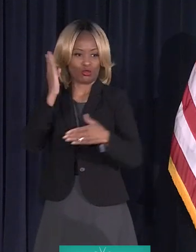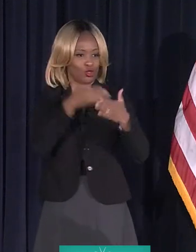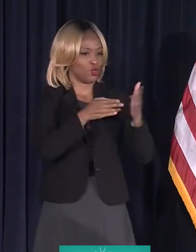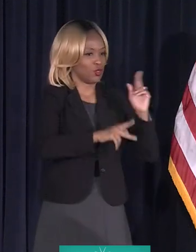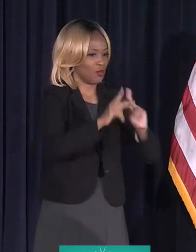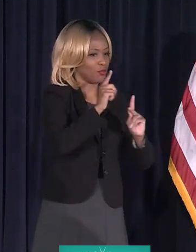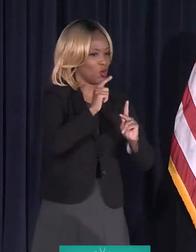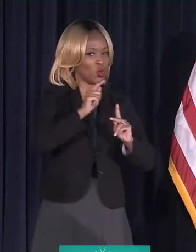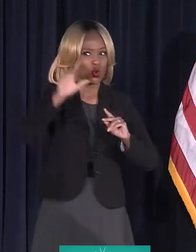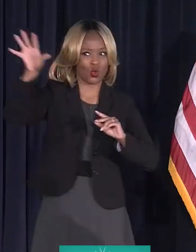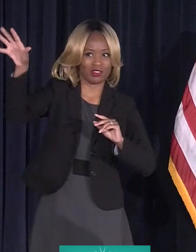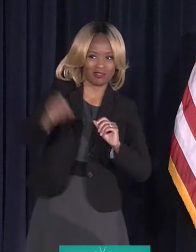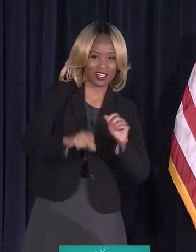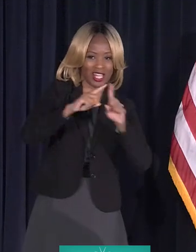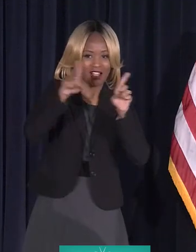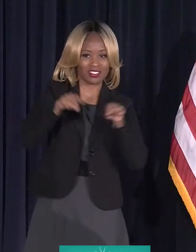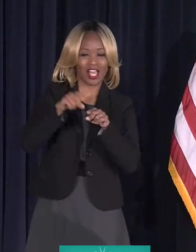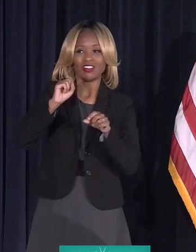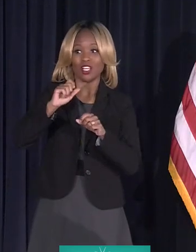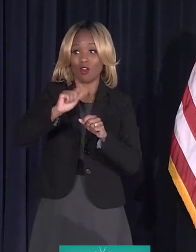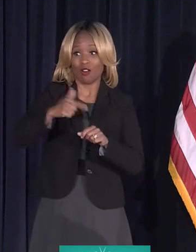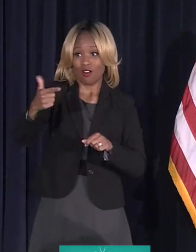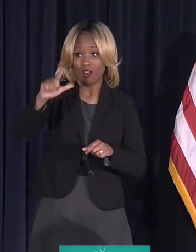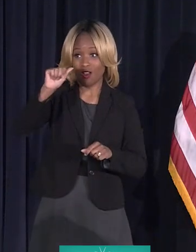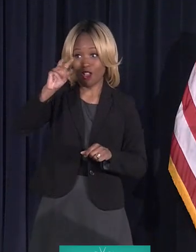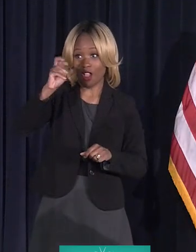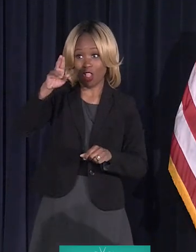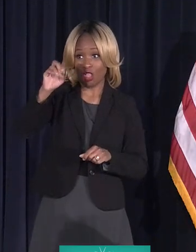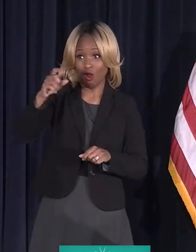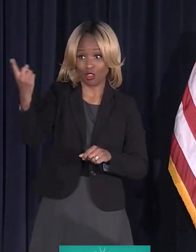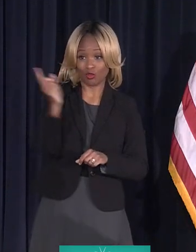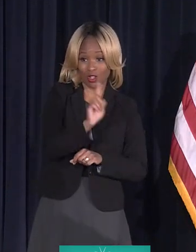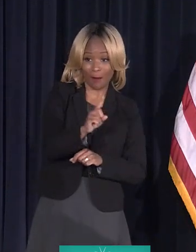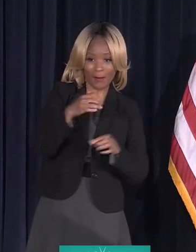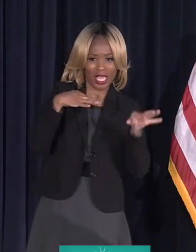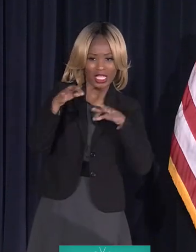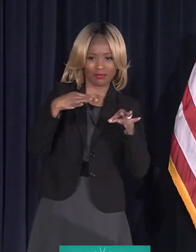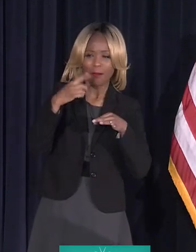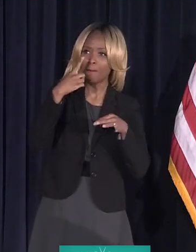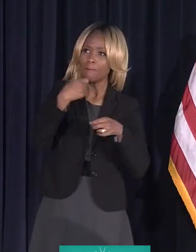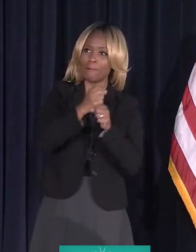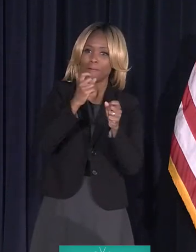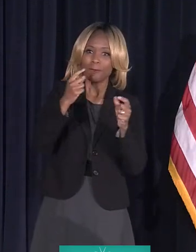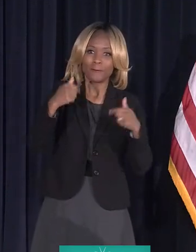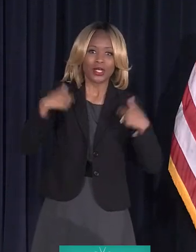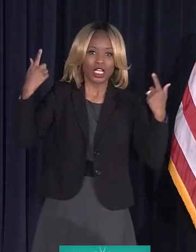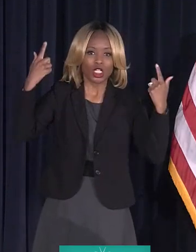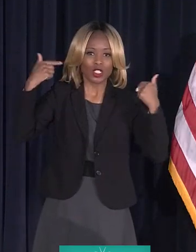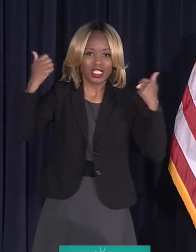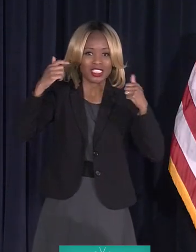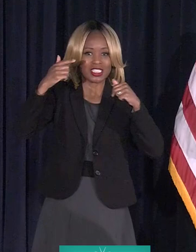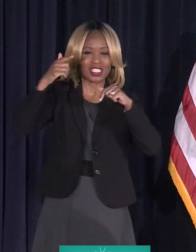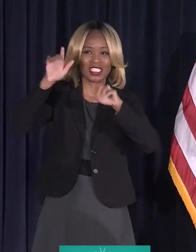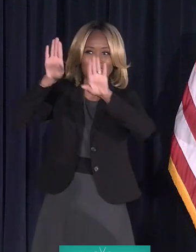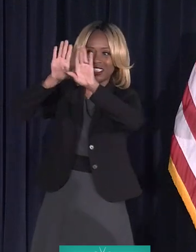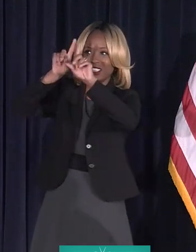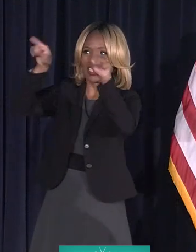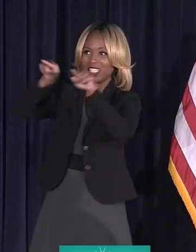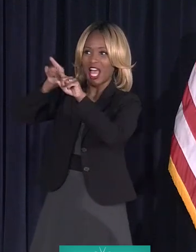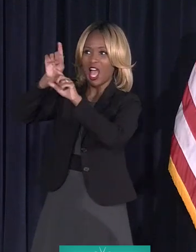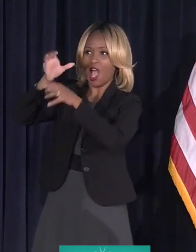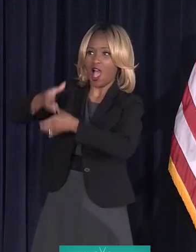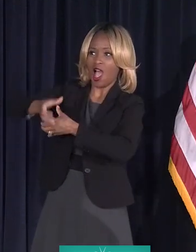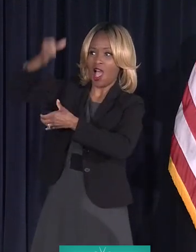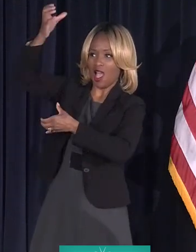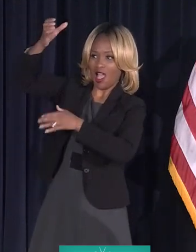first. So, Lawrence, I want you to come on up here and explain what you're going to do. It drives me nuts, these signs on these polls. So